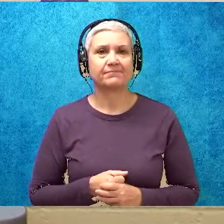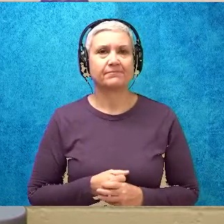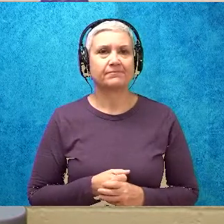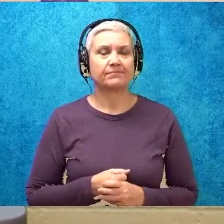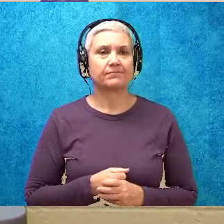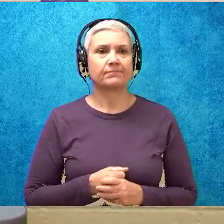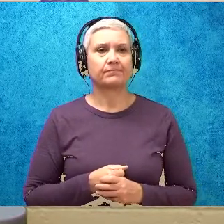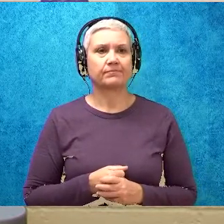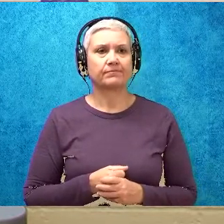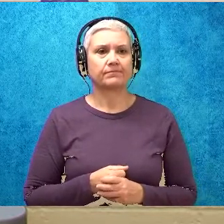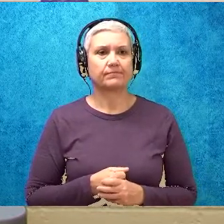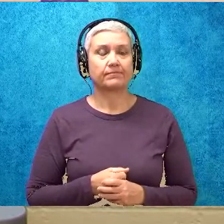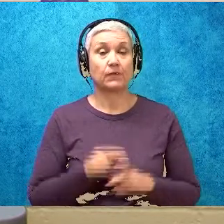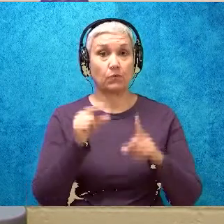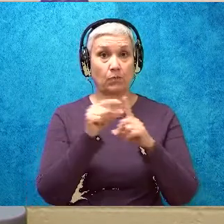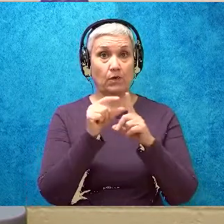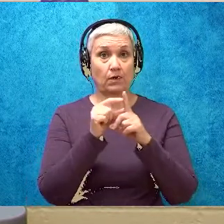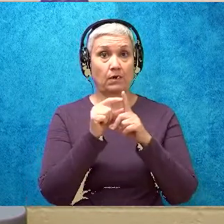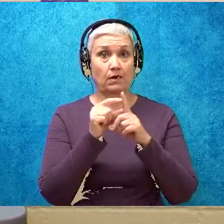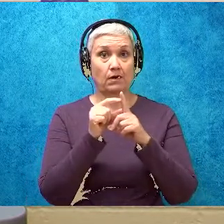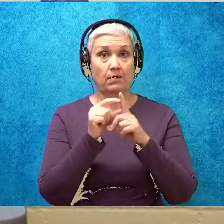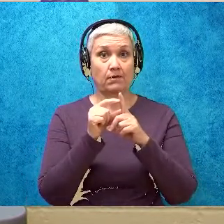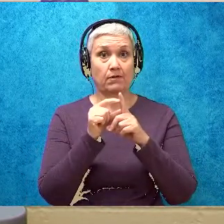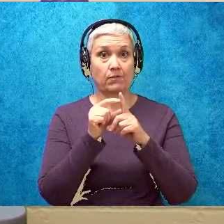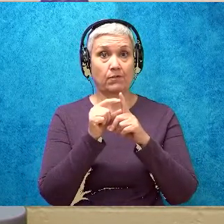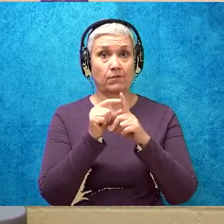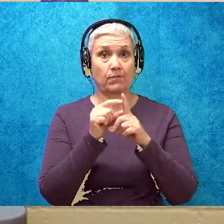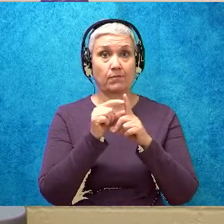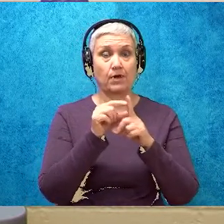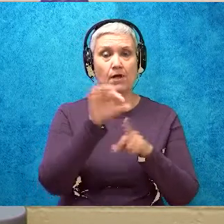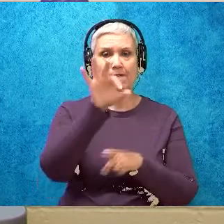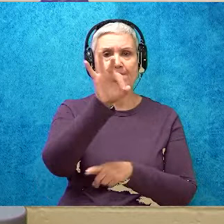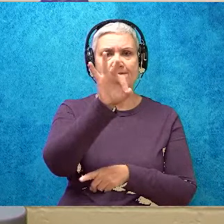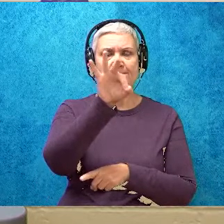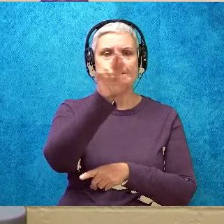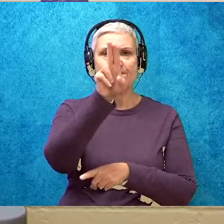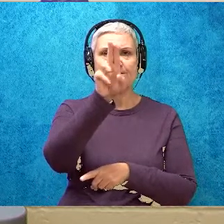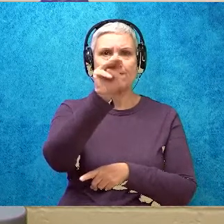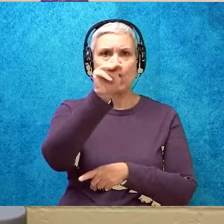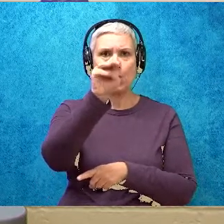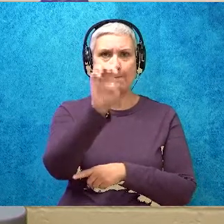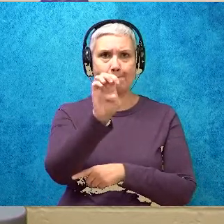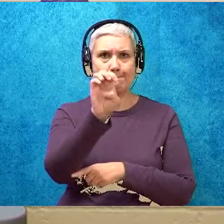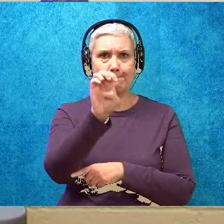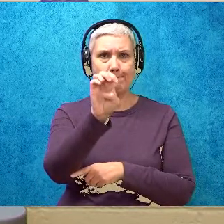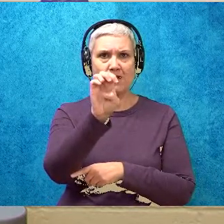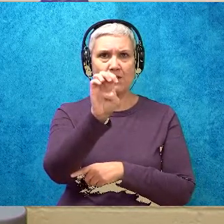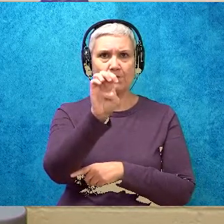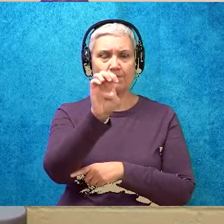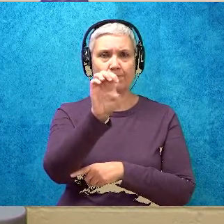The word is fume. Fume.